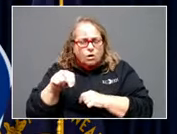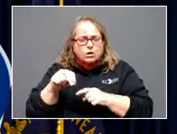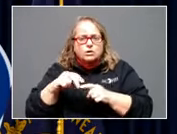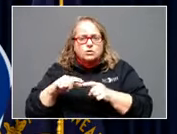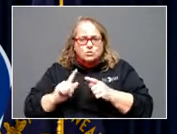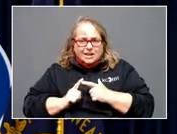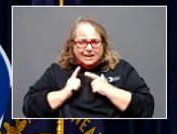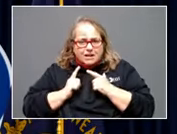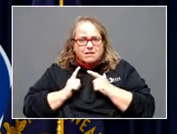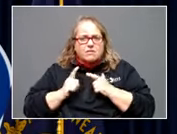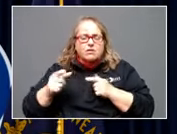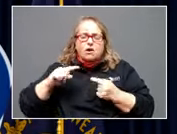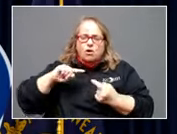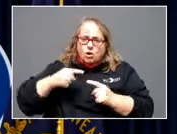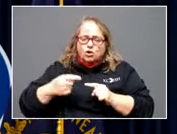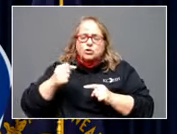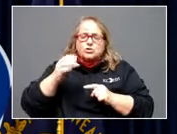so do their family members.